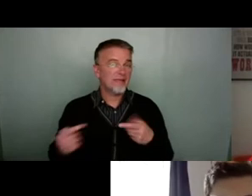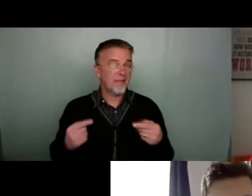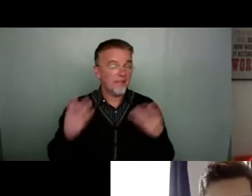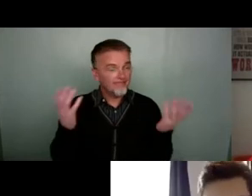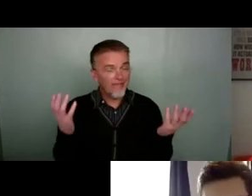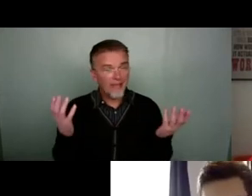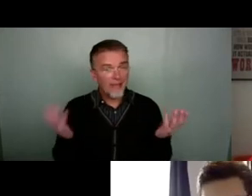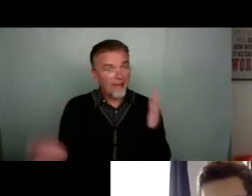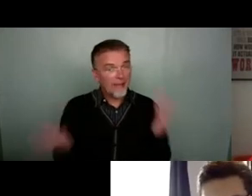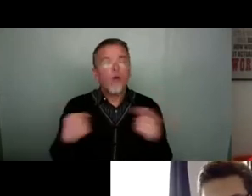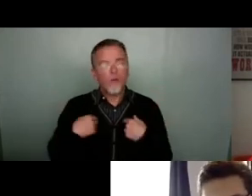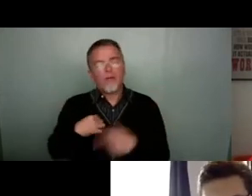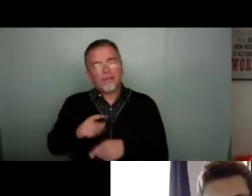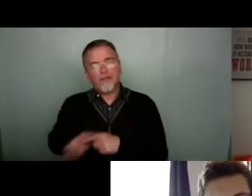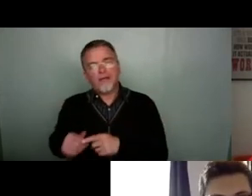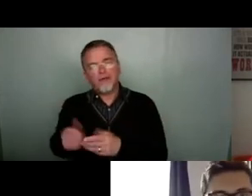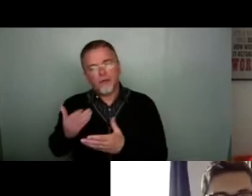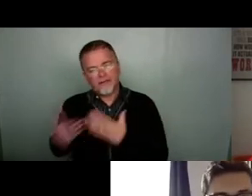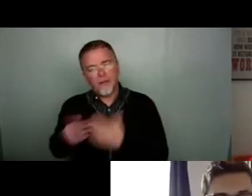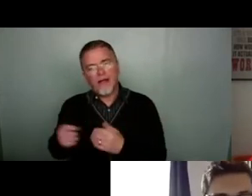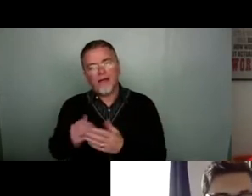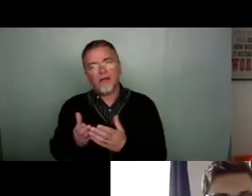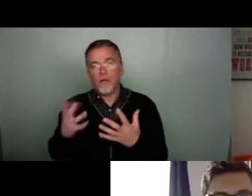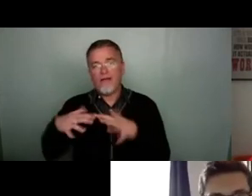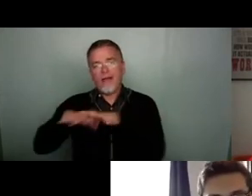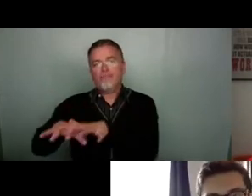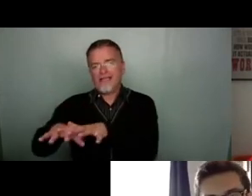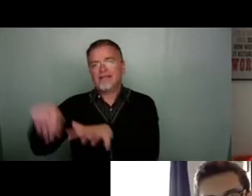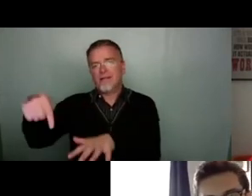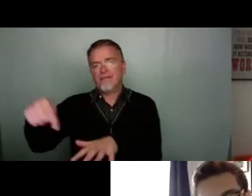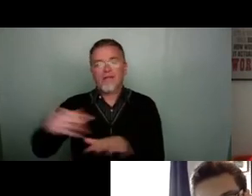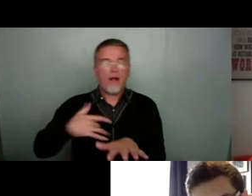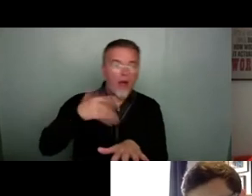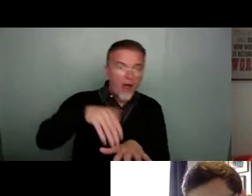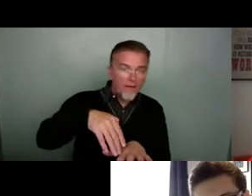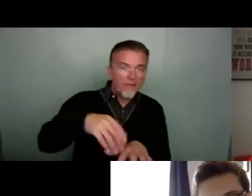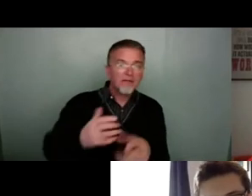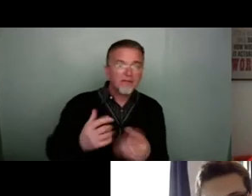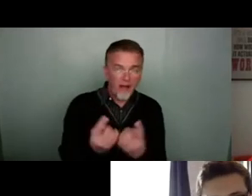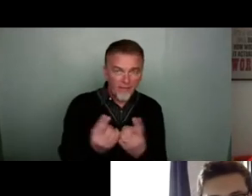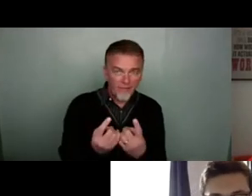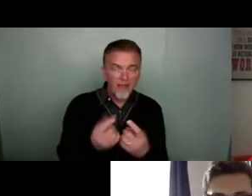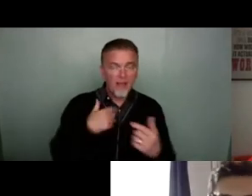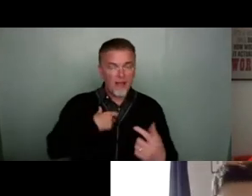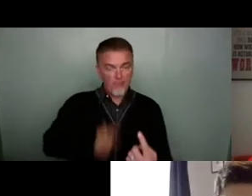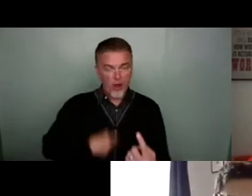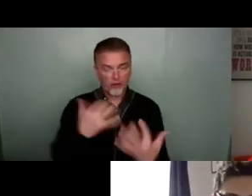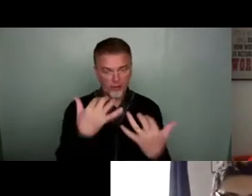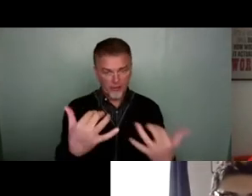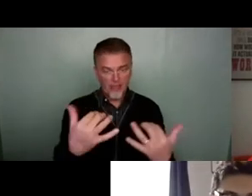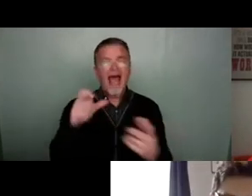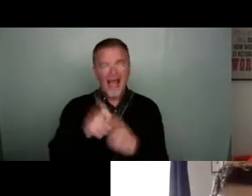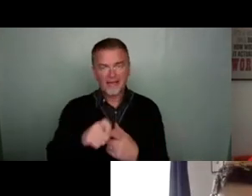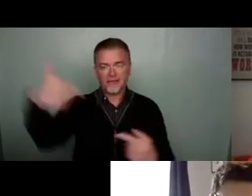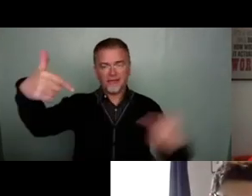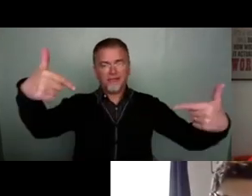we're going to try and address that by doing hybrid. So live stuff, whether you've got people in person and people at